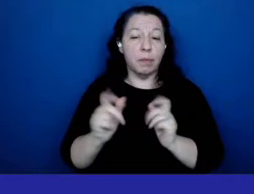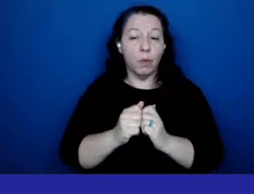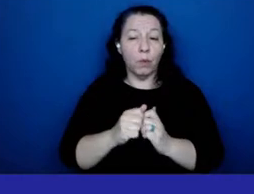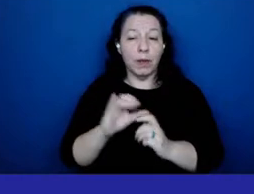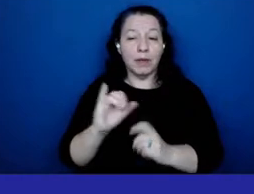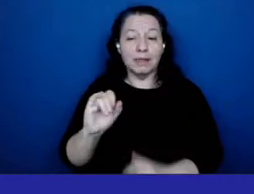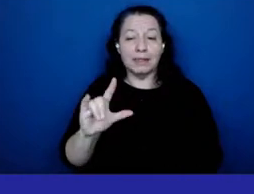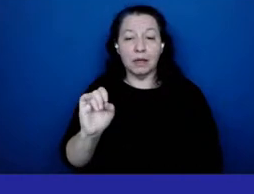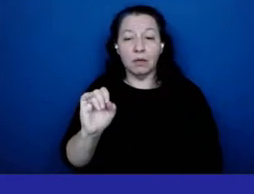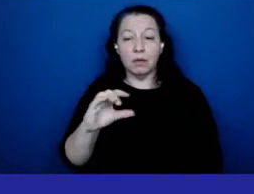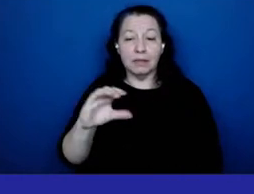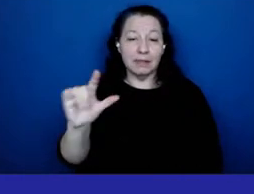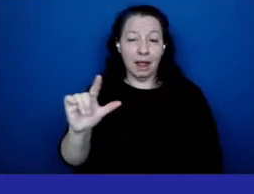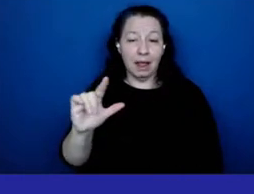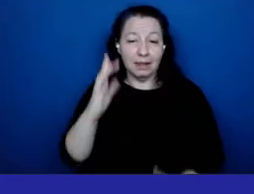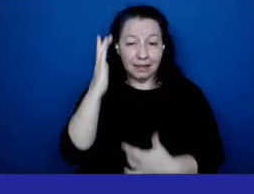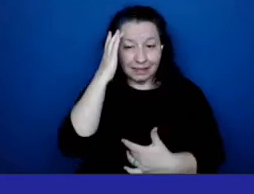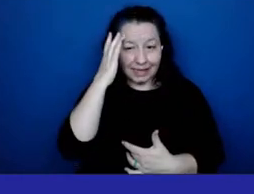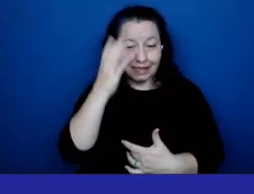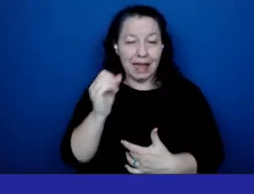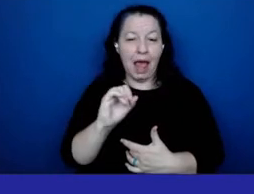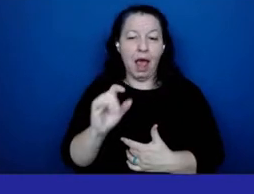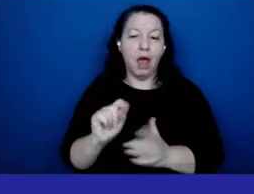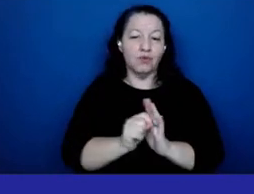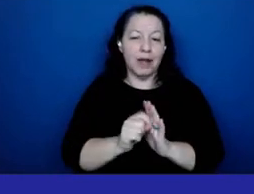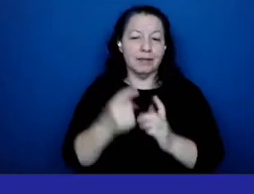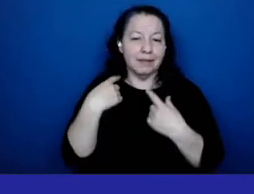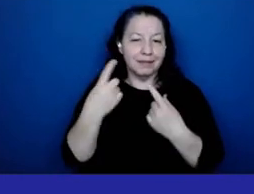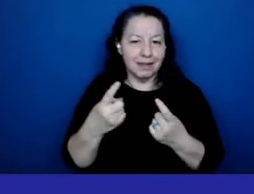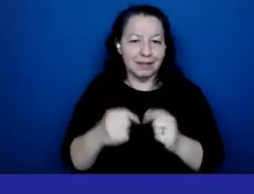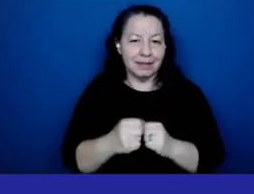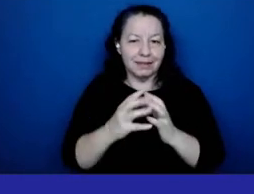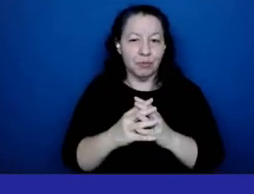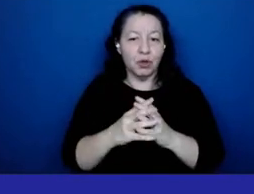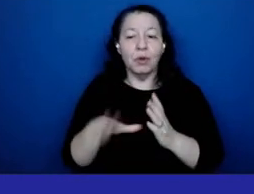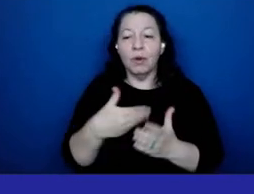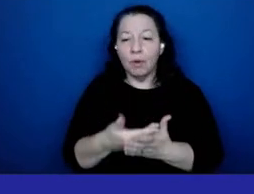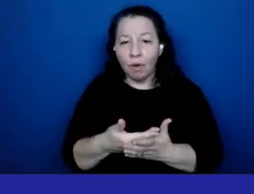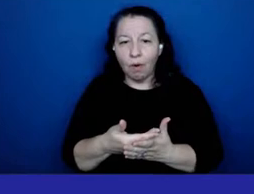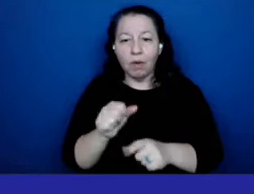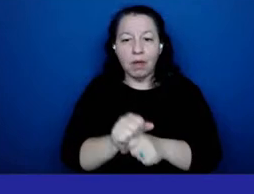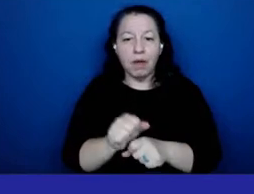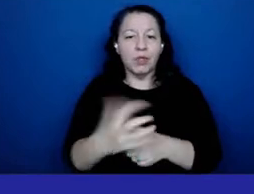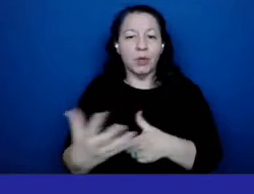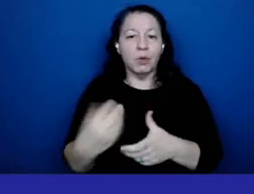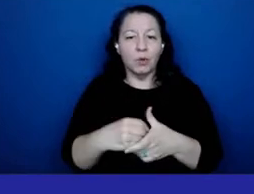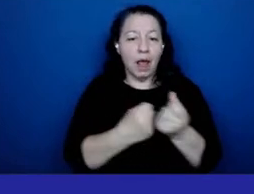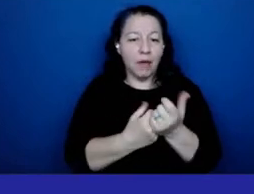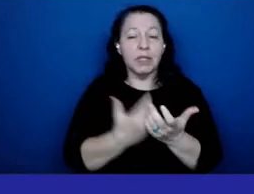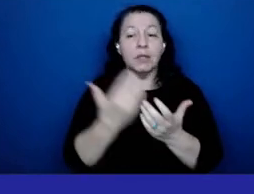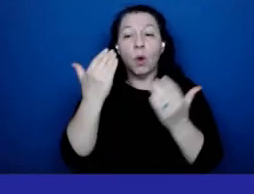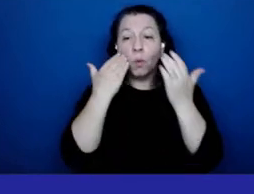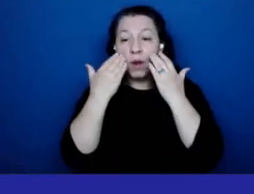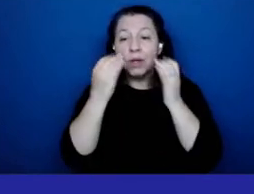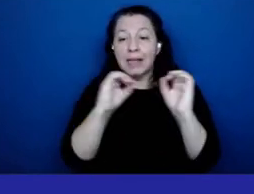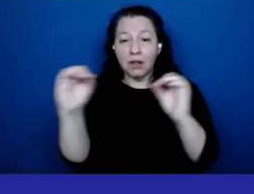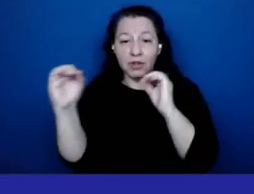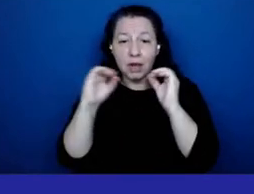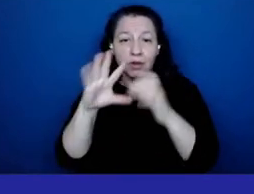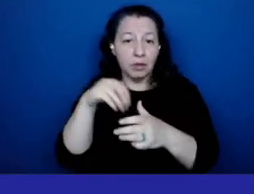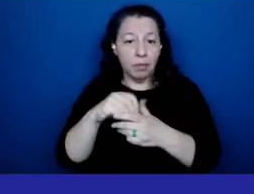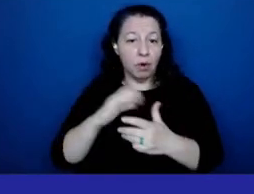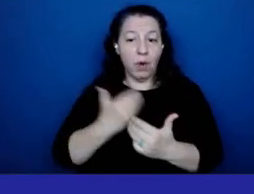inception all operations have included advocacy awareness and education as part of our